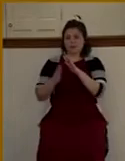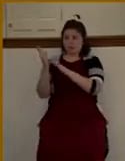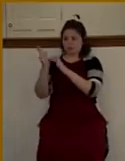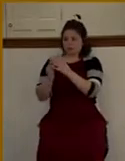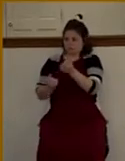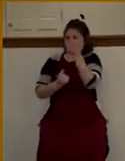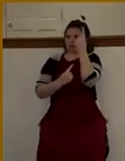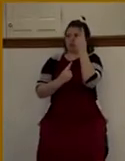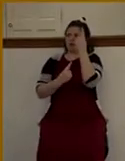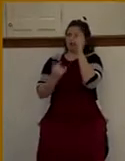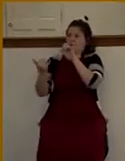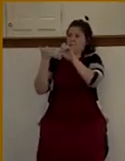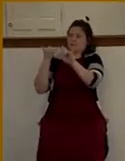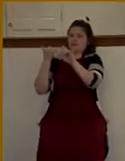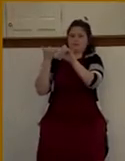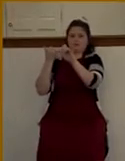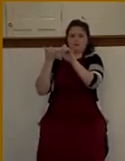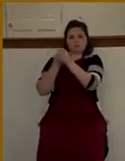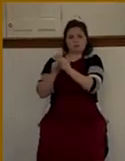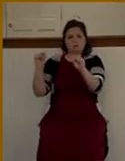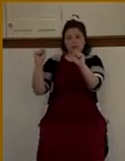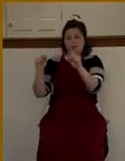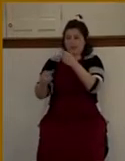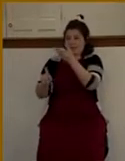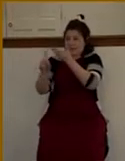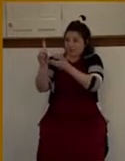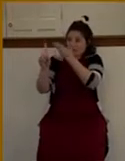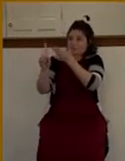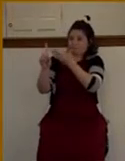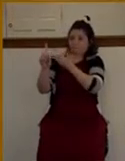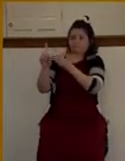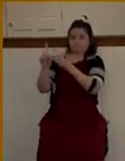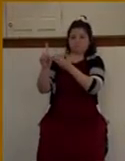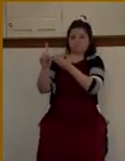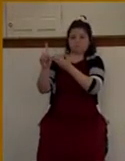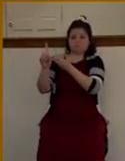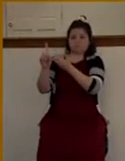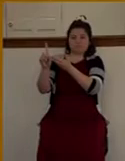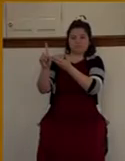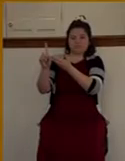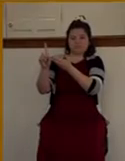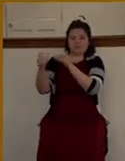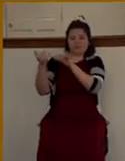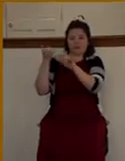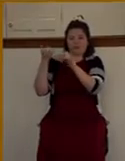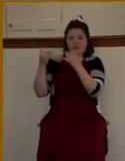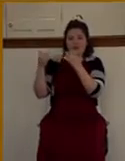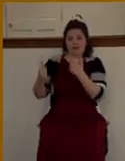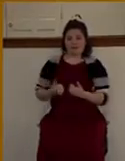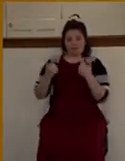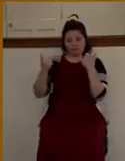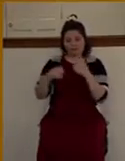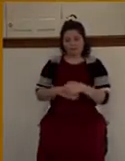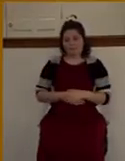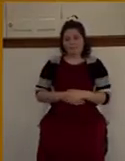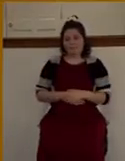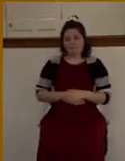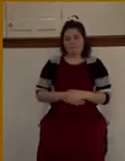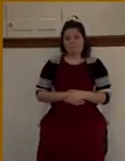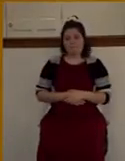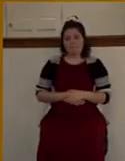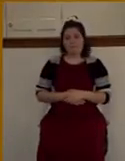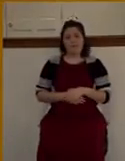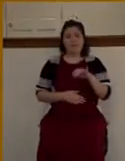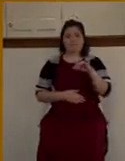that he was the source of eternal life. The Bible says this in 1 John 5, 11. This is the record that God has given to us eternal life